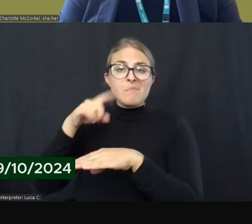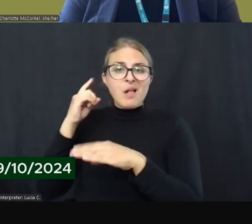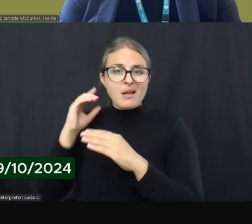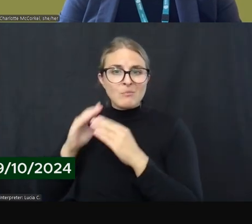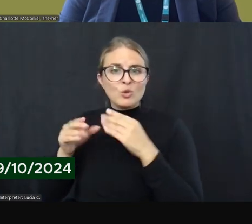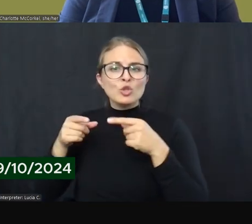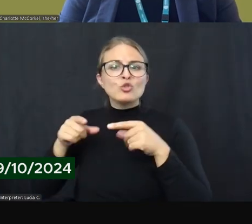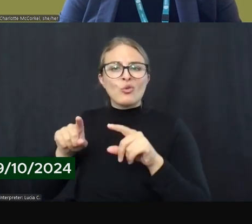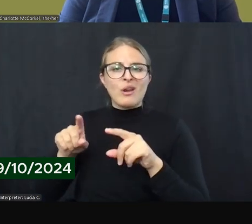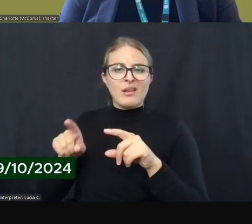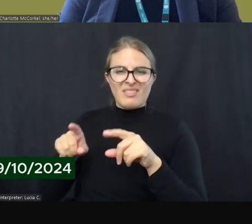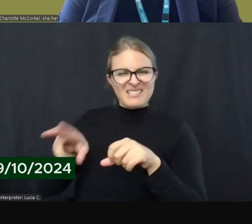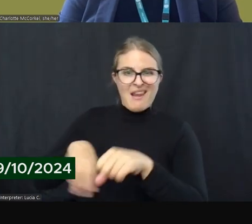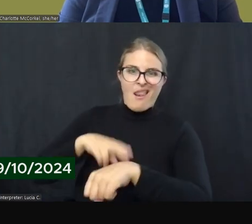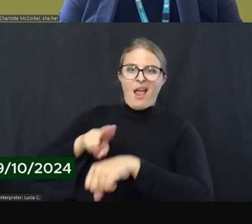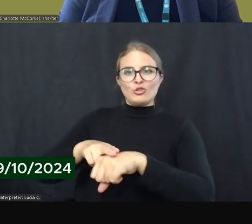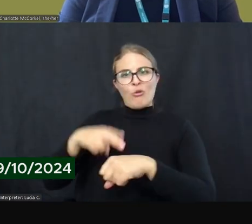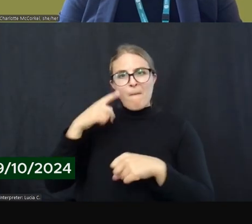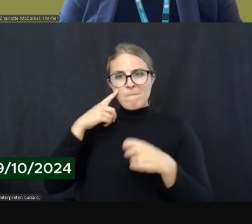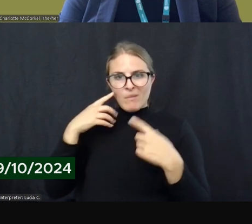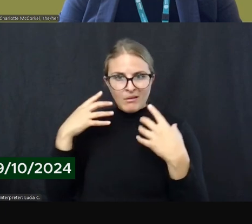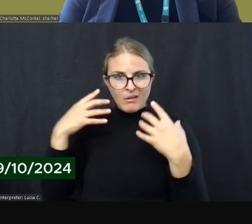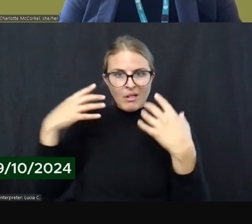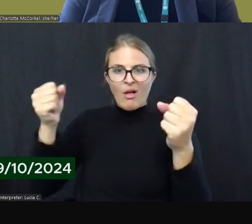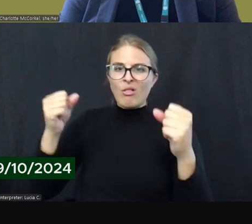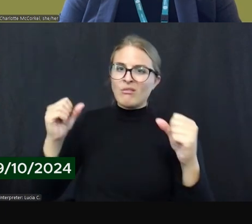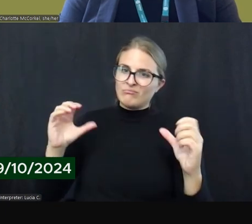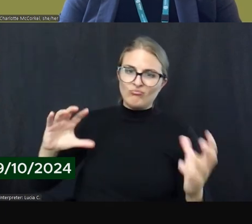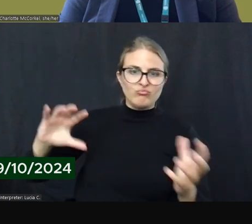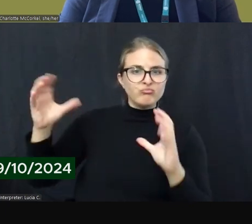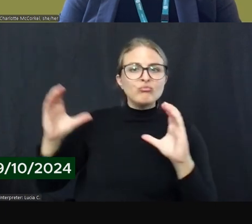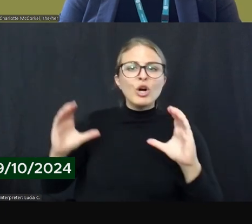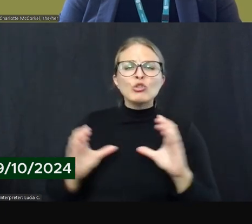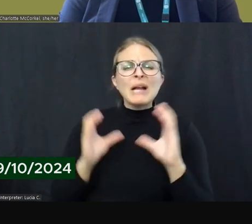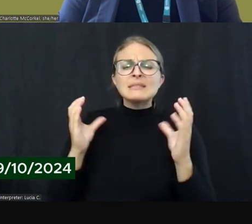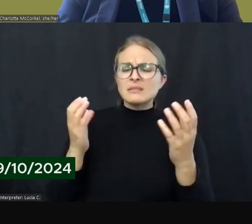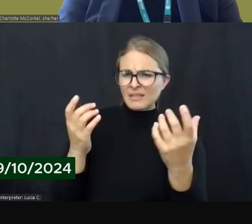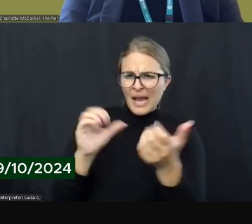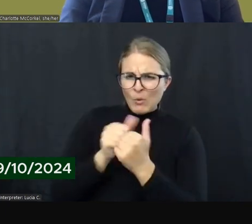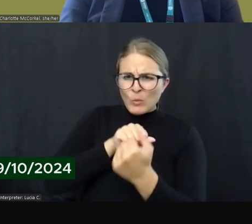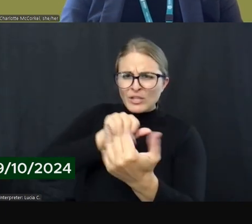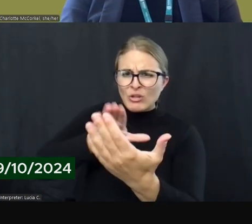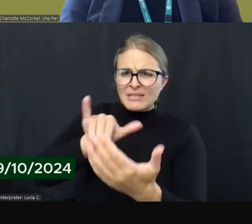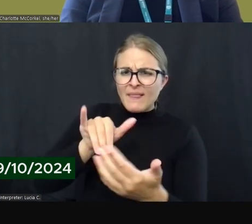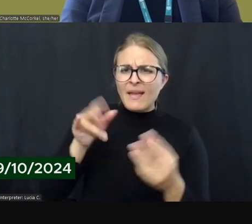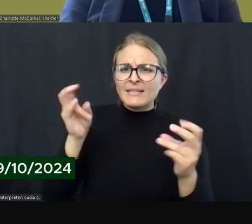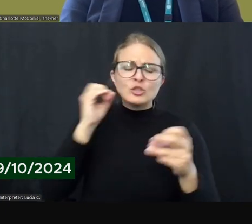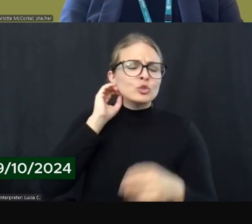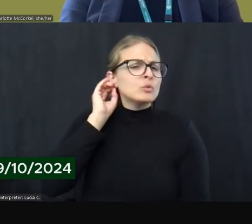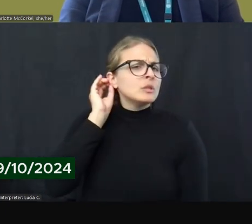I think that that's a question that really goes to us all. Would either one of you like to speak to it first?